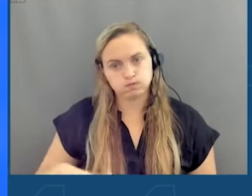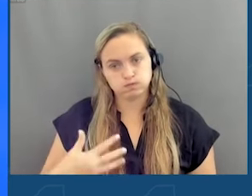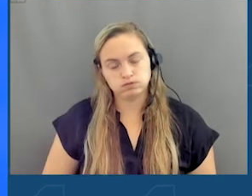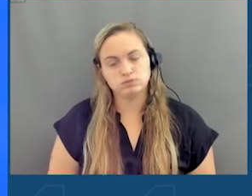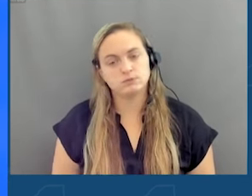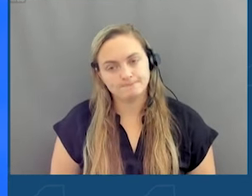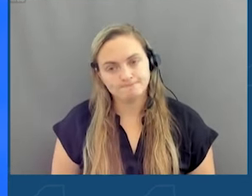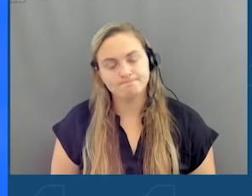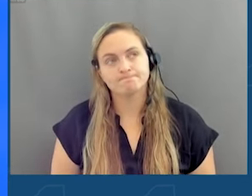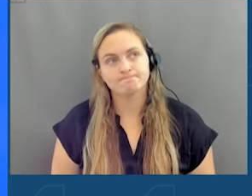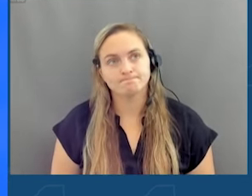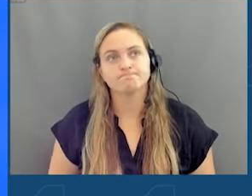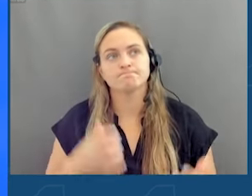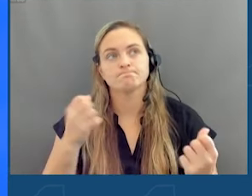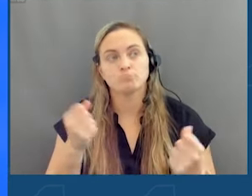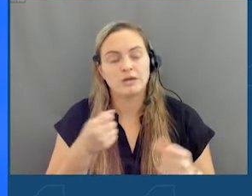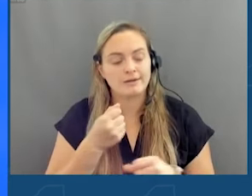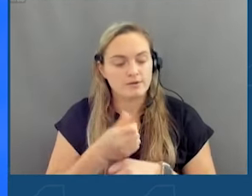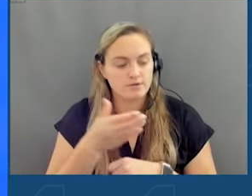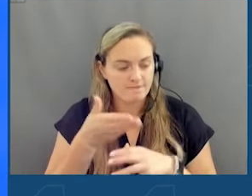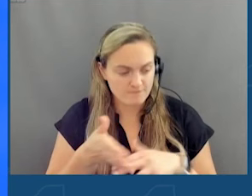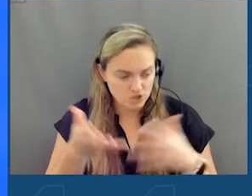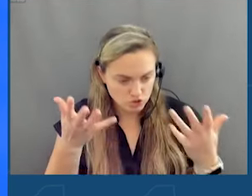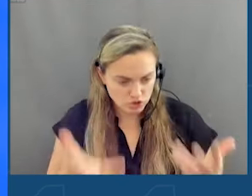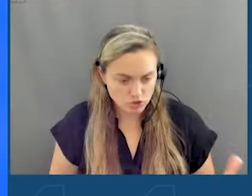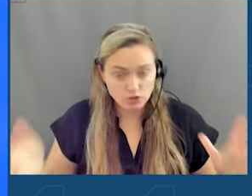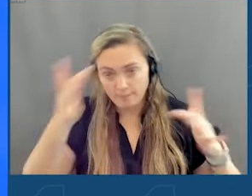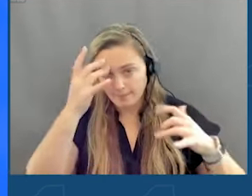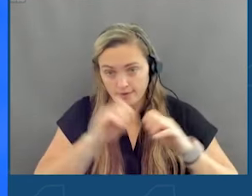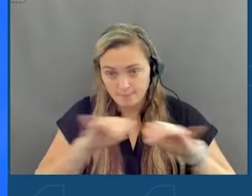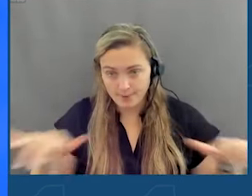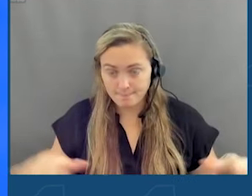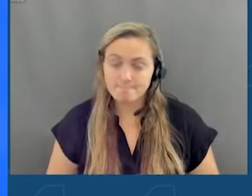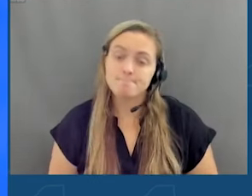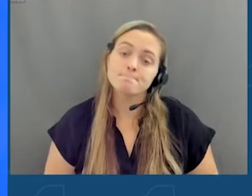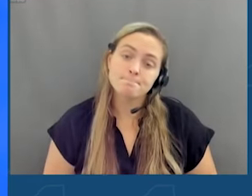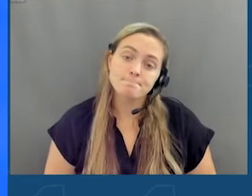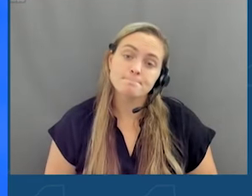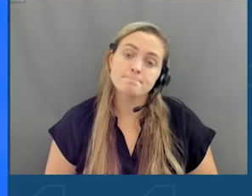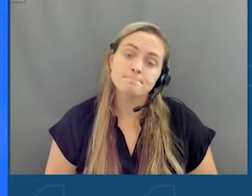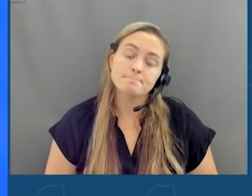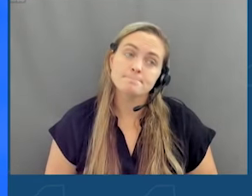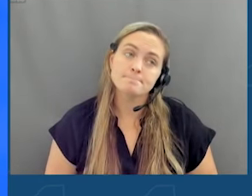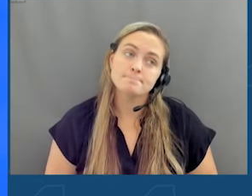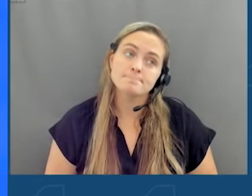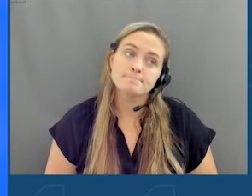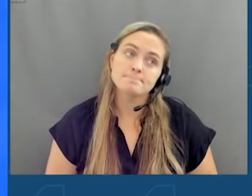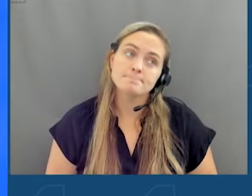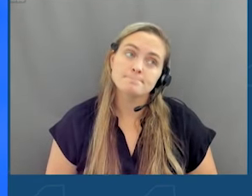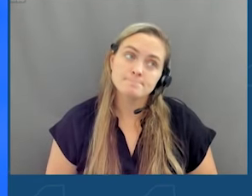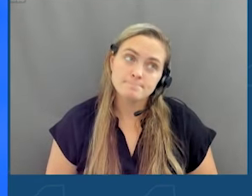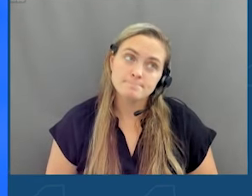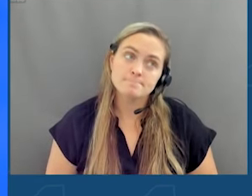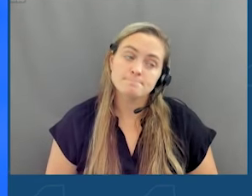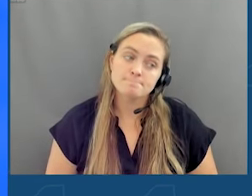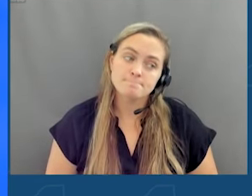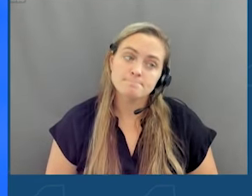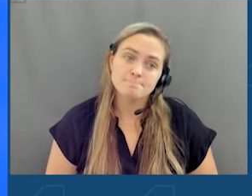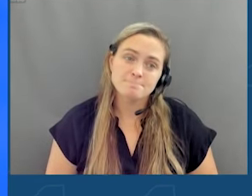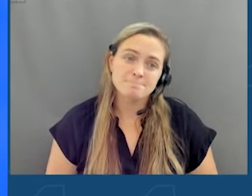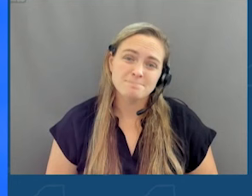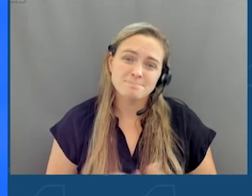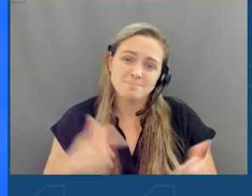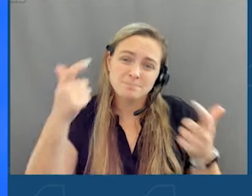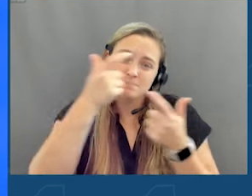years after the end of the pandemic, the wounds are still